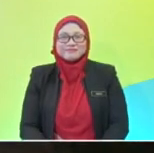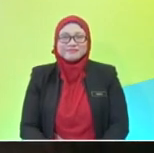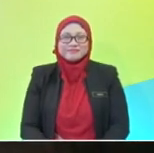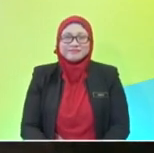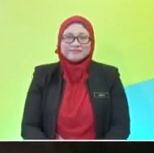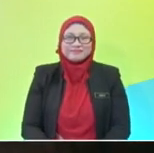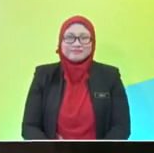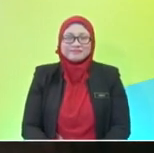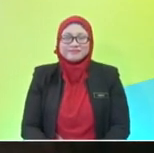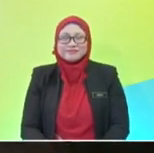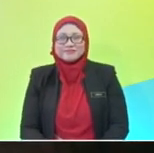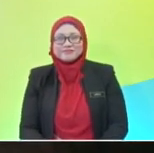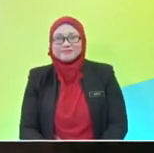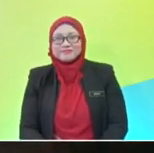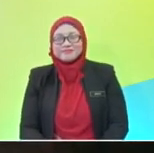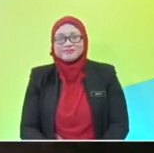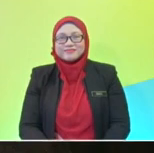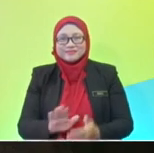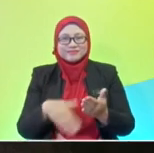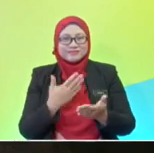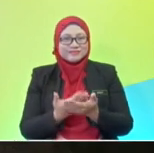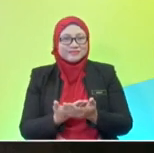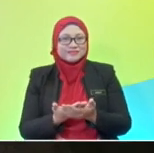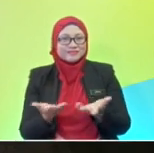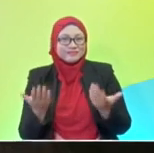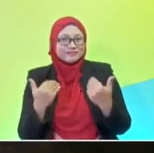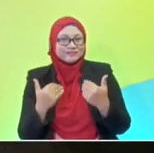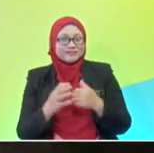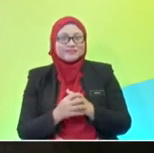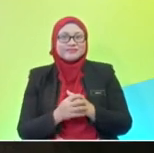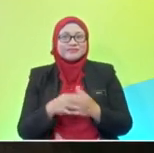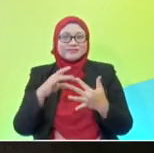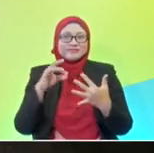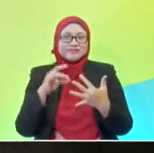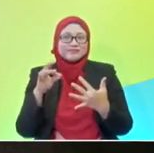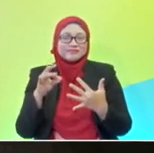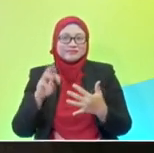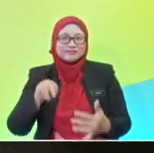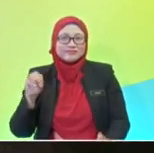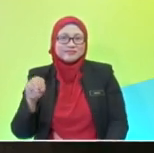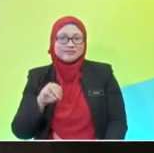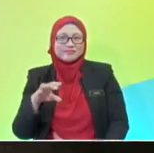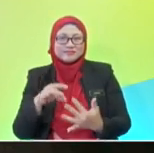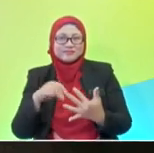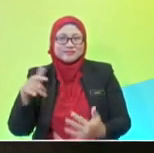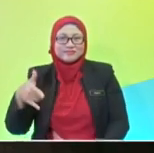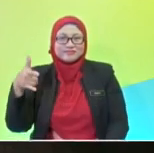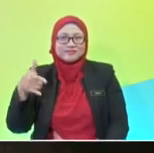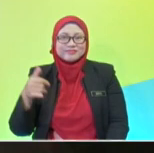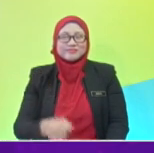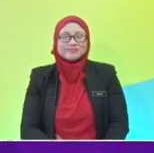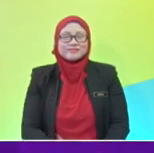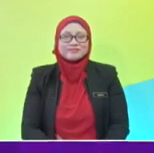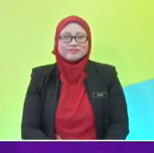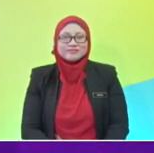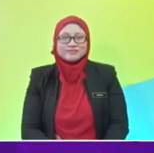was really fun! Okay, let us let our pupils choose the bags. Okay? We will start off with Alicia. Which bag would you want to